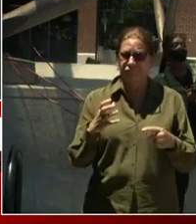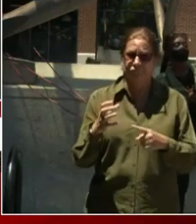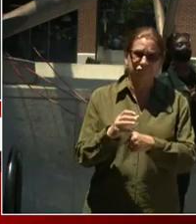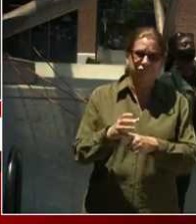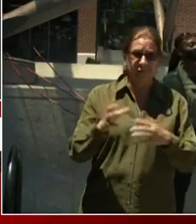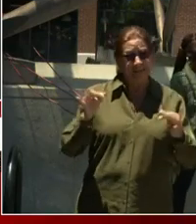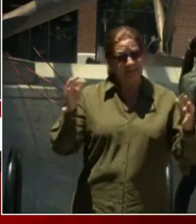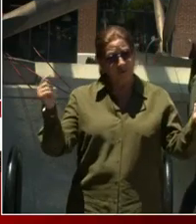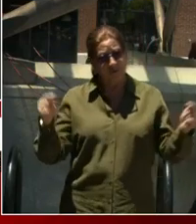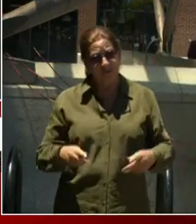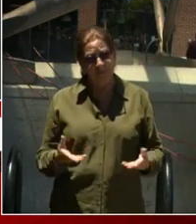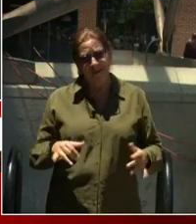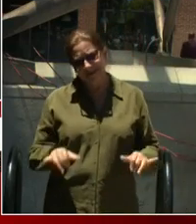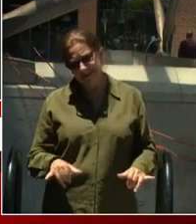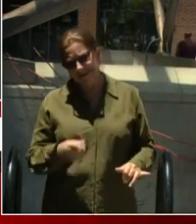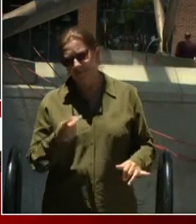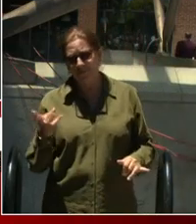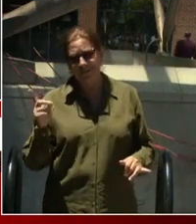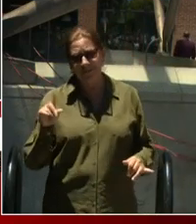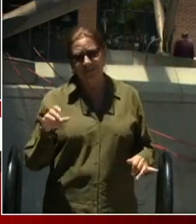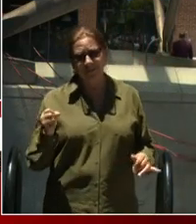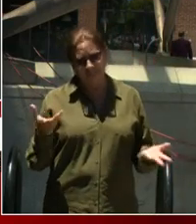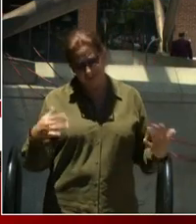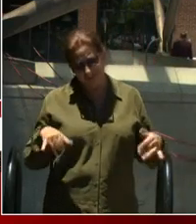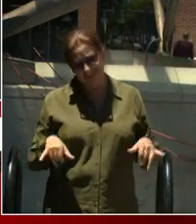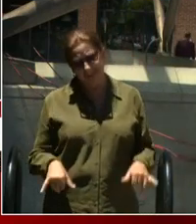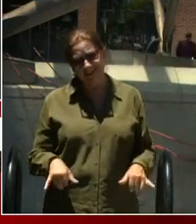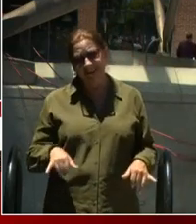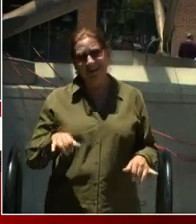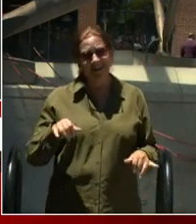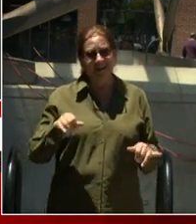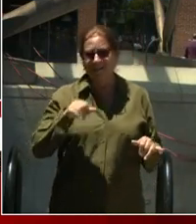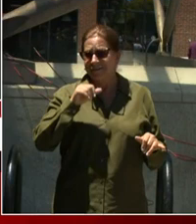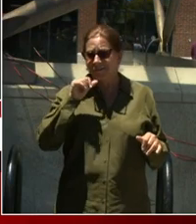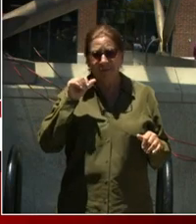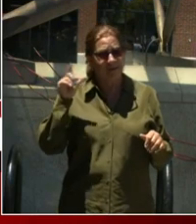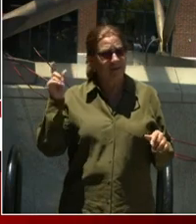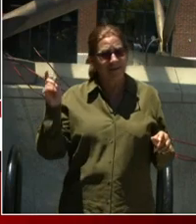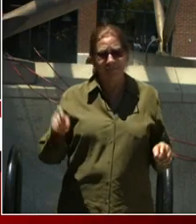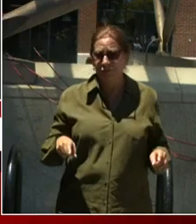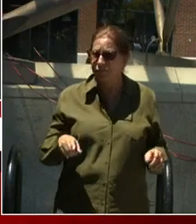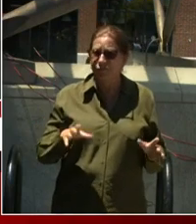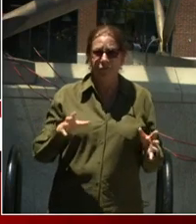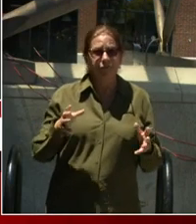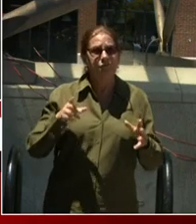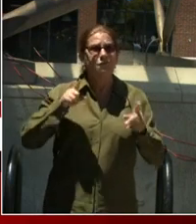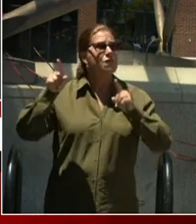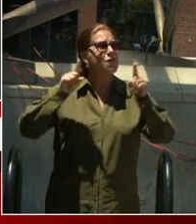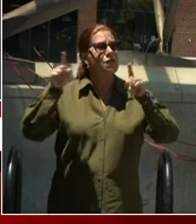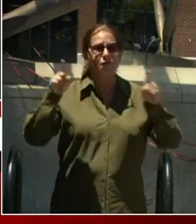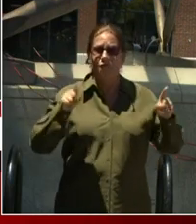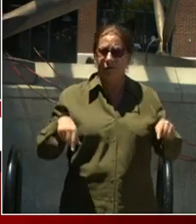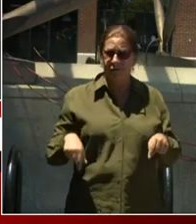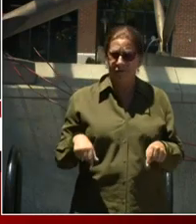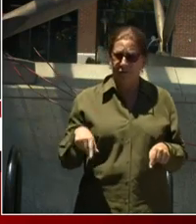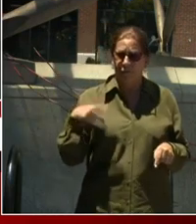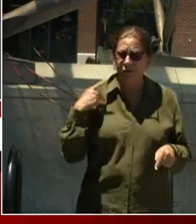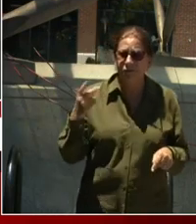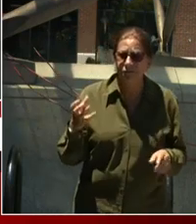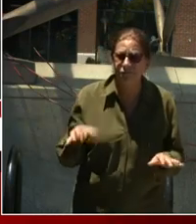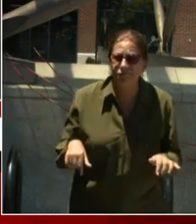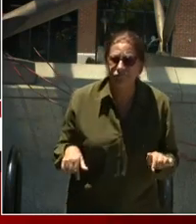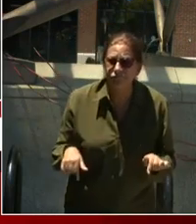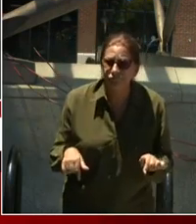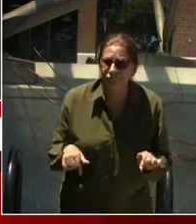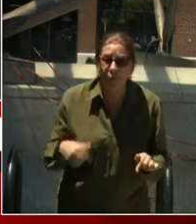days. We want to tell them you don't have to go to some other state to see the waterfront. We